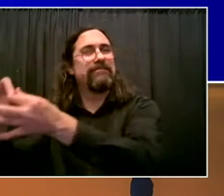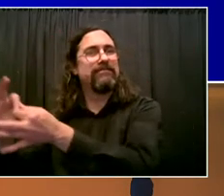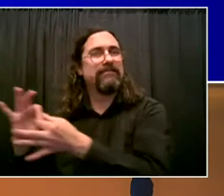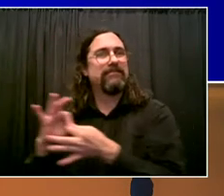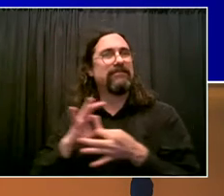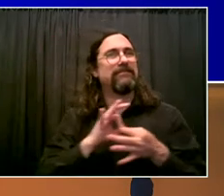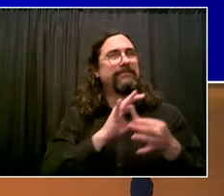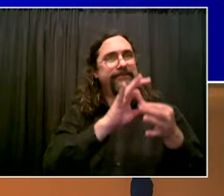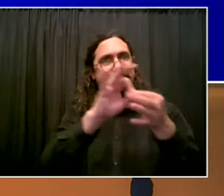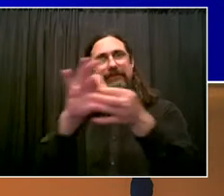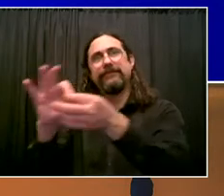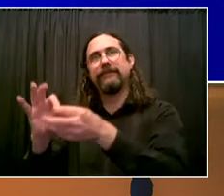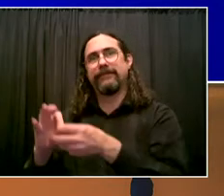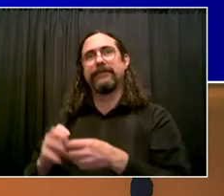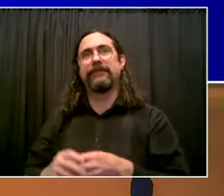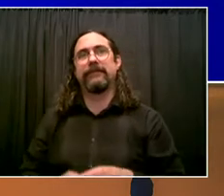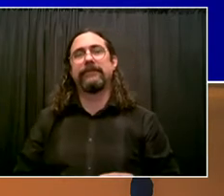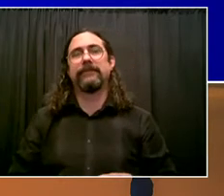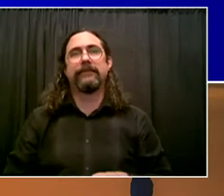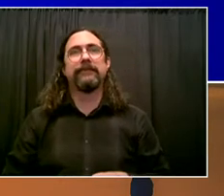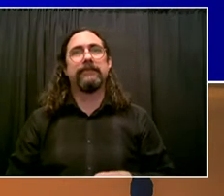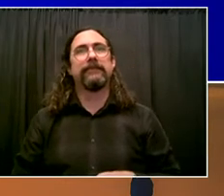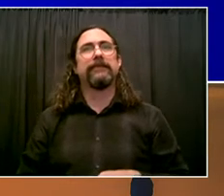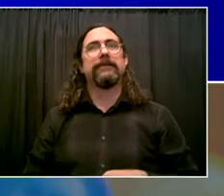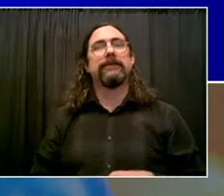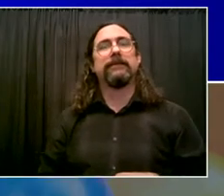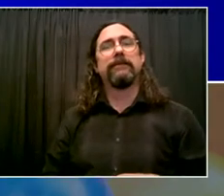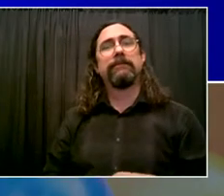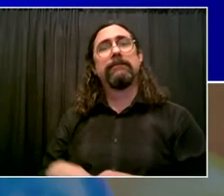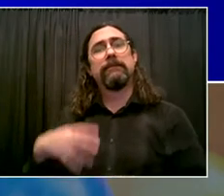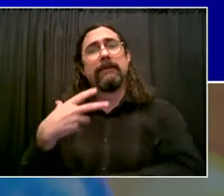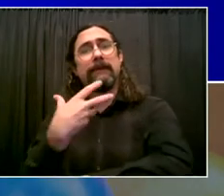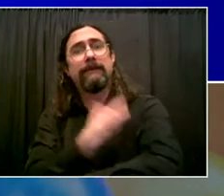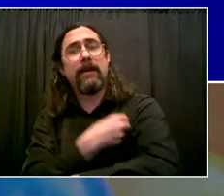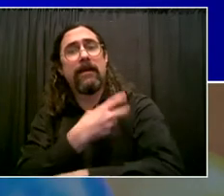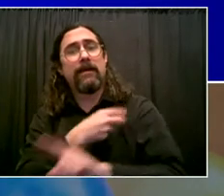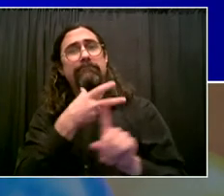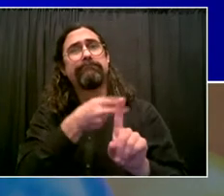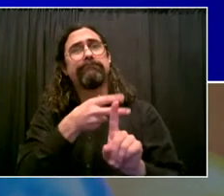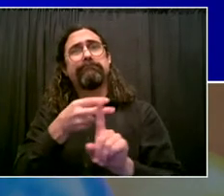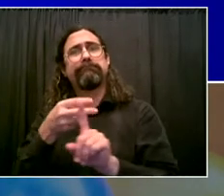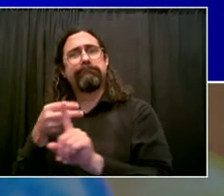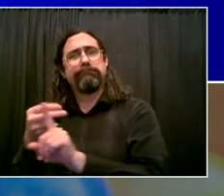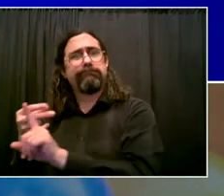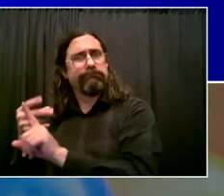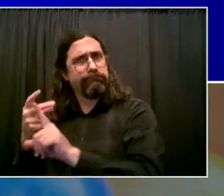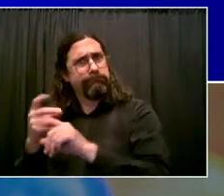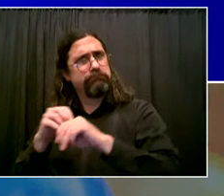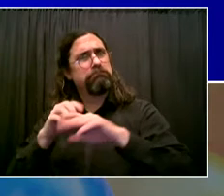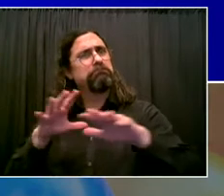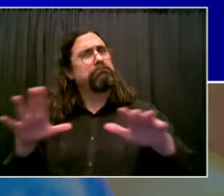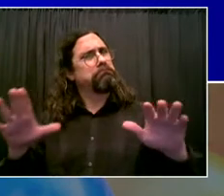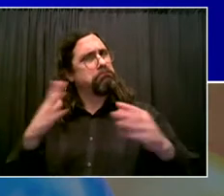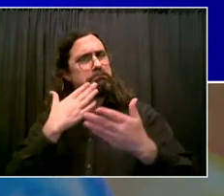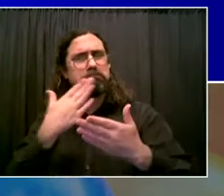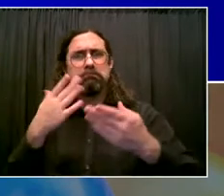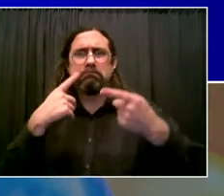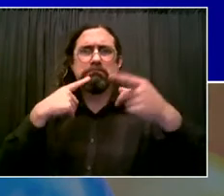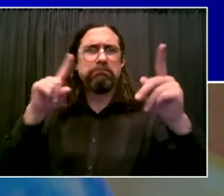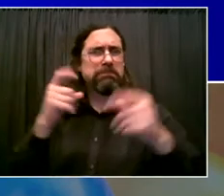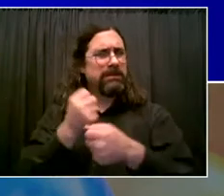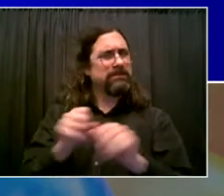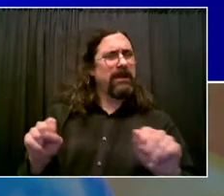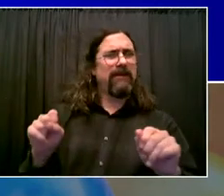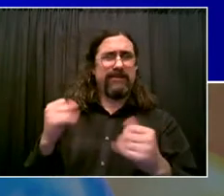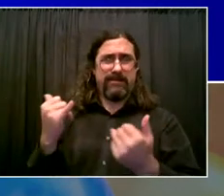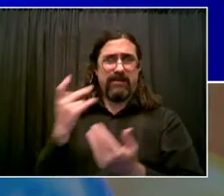Vaccinations equal freedom. And we've got more good news today on the vaccination front. We now have hit the lowest COVID level since